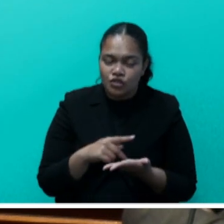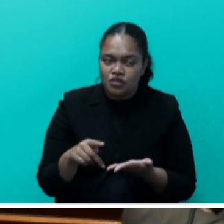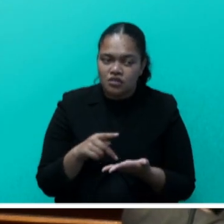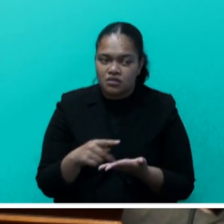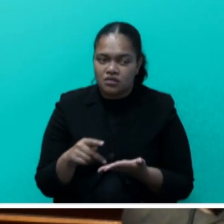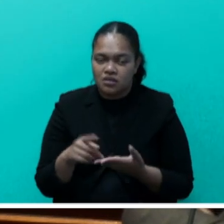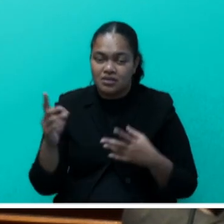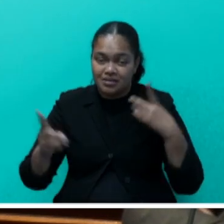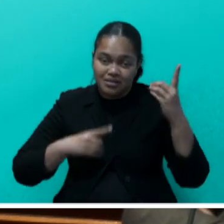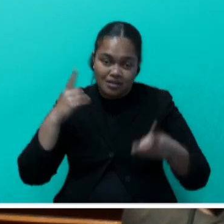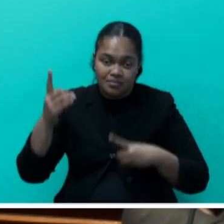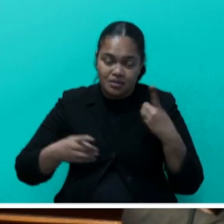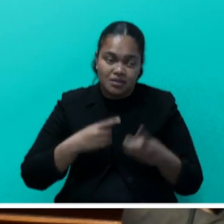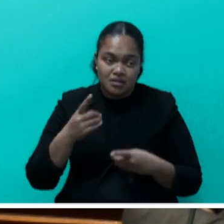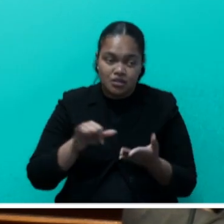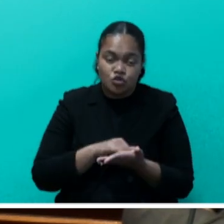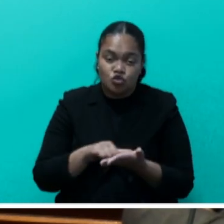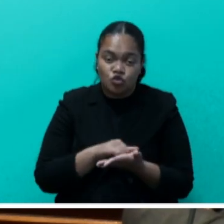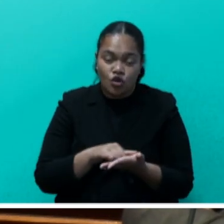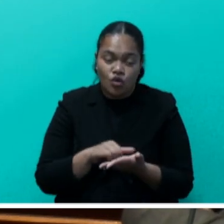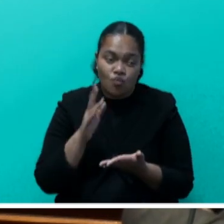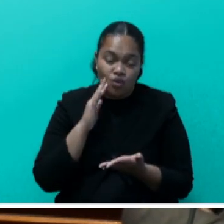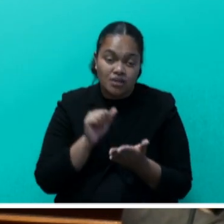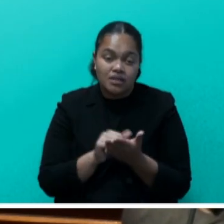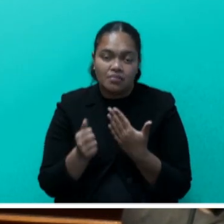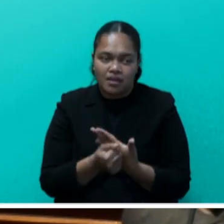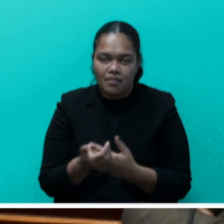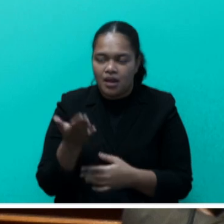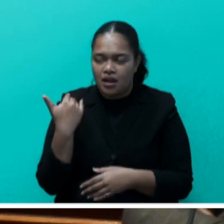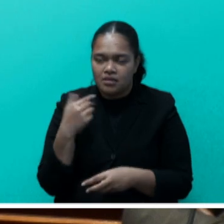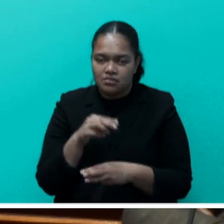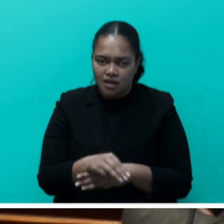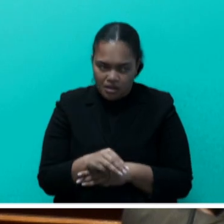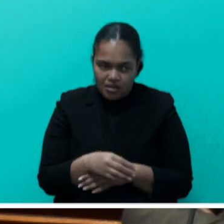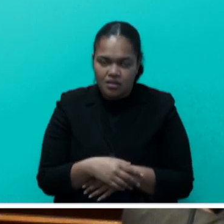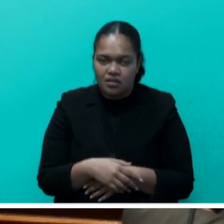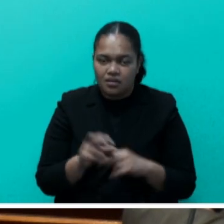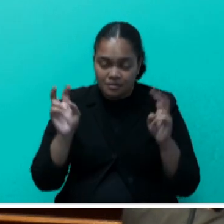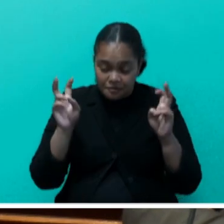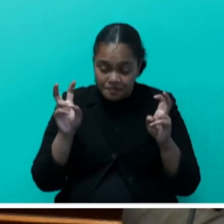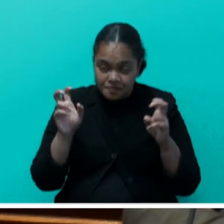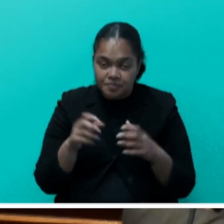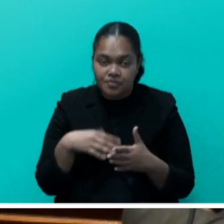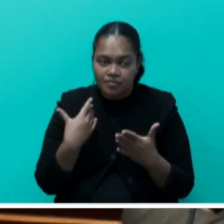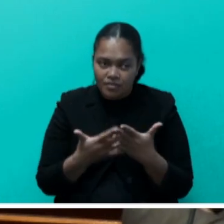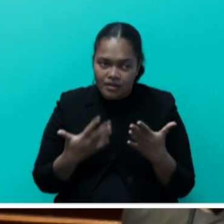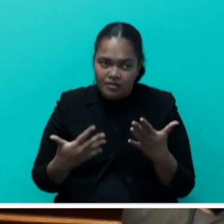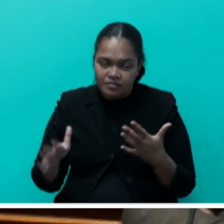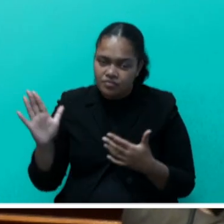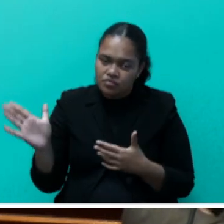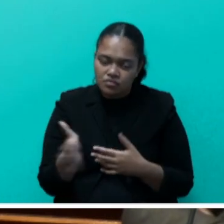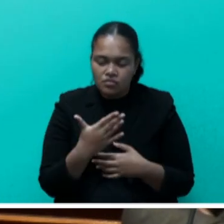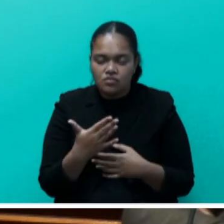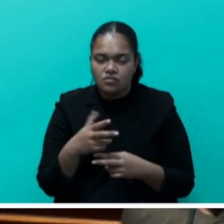New York in September, last month. A key element emphasized by all SEEDS was the